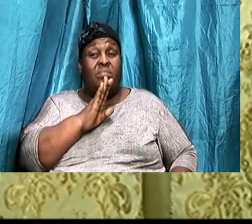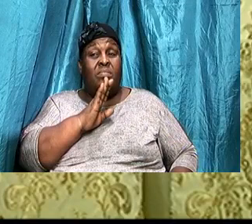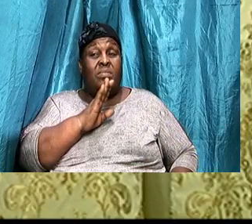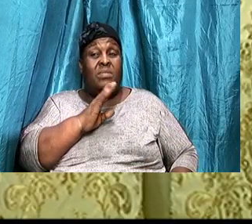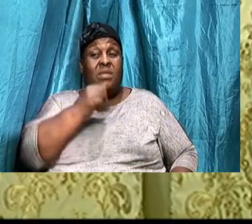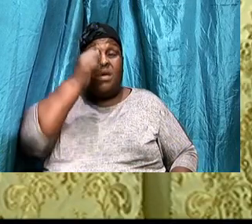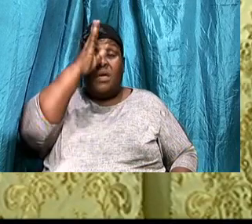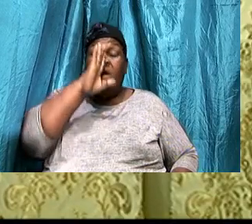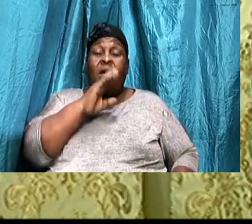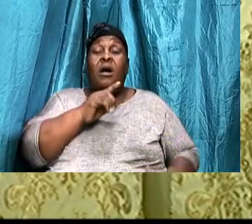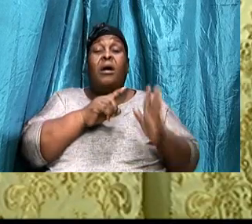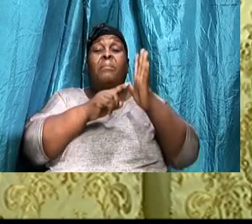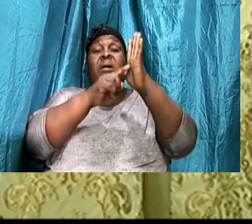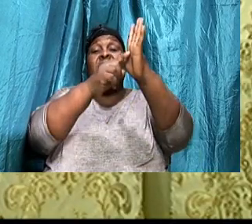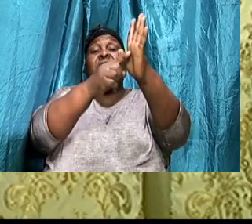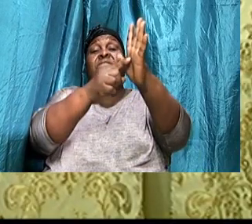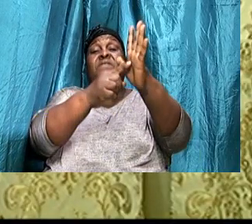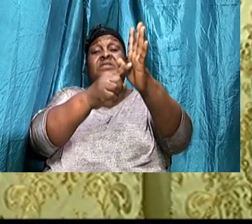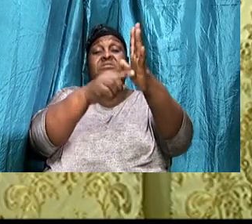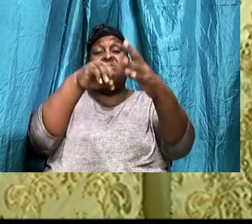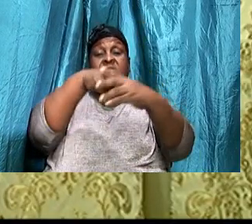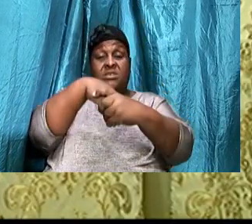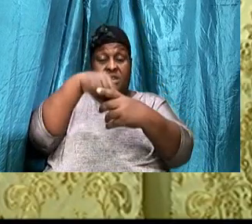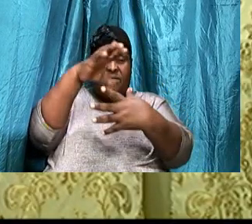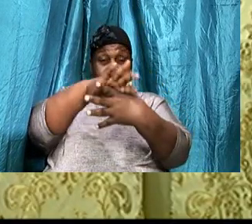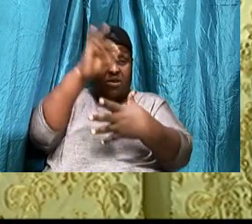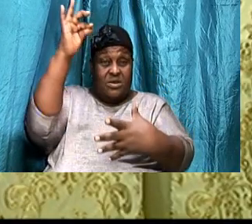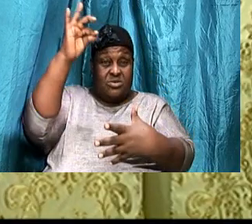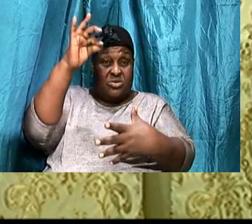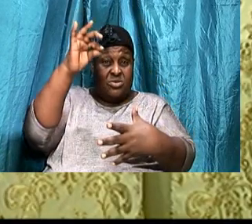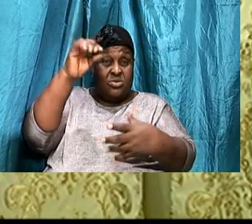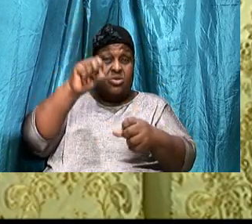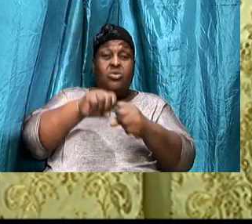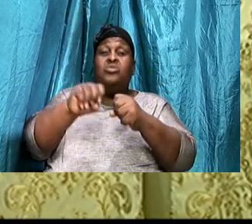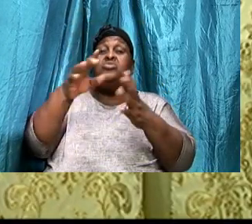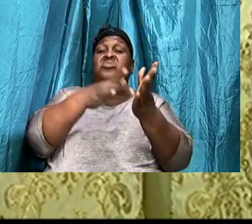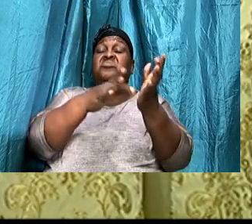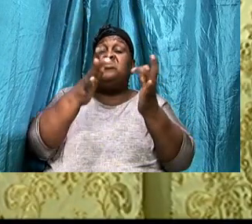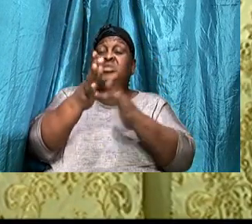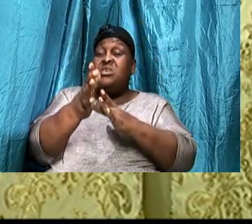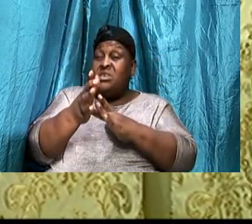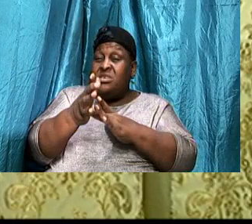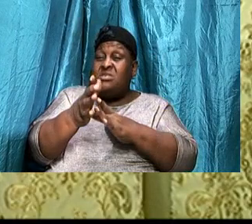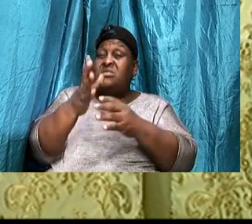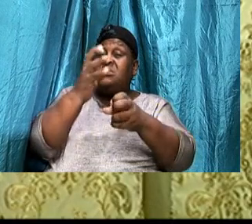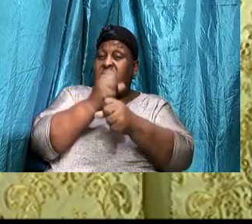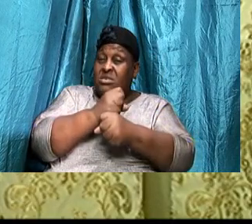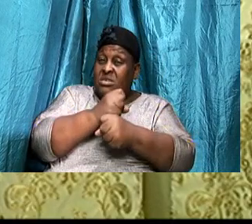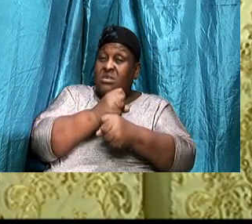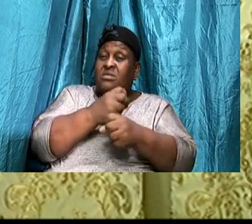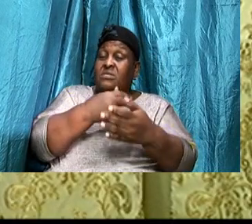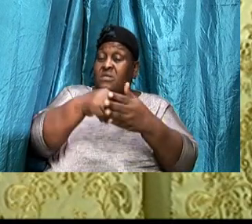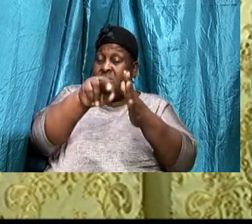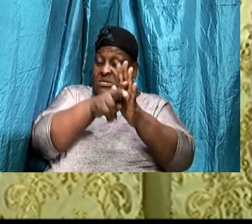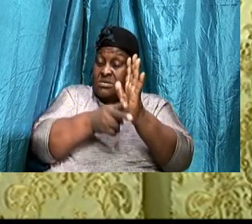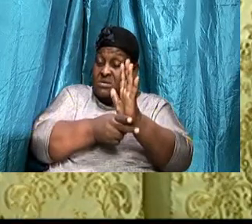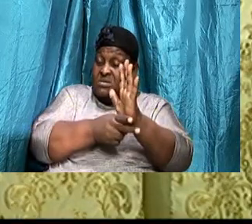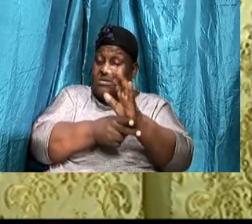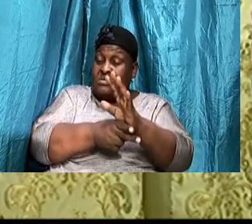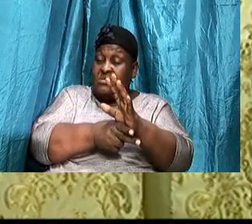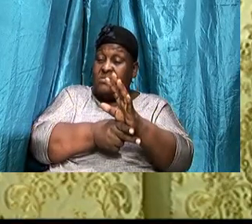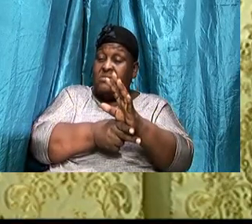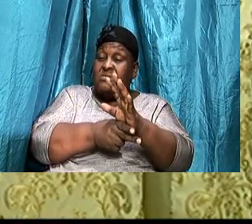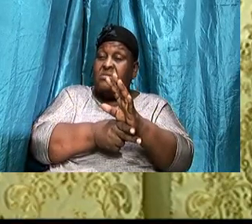God was manifested, the flesh, So Jesus, Bore the righteousness, Of God, This